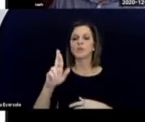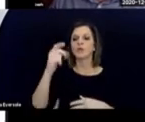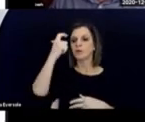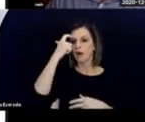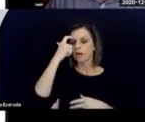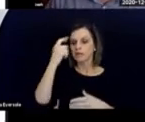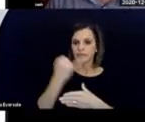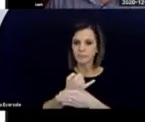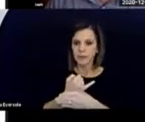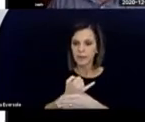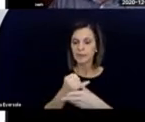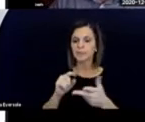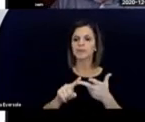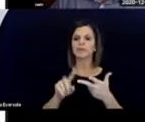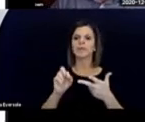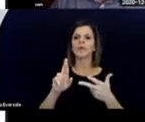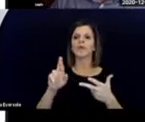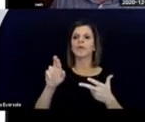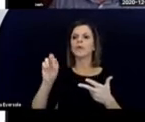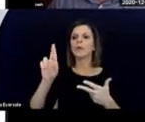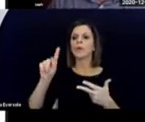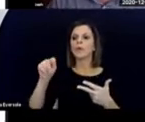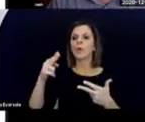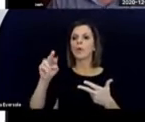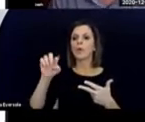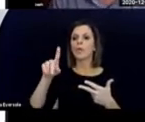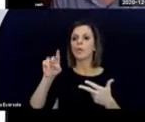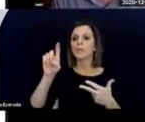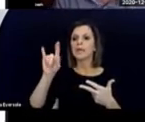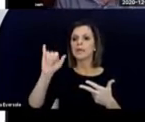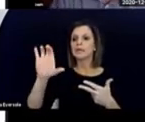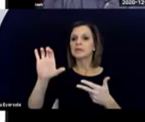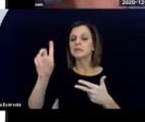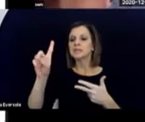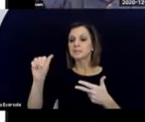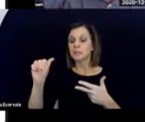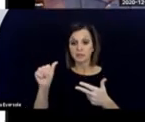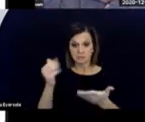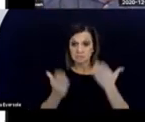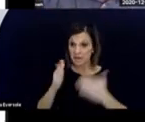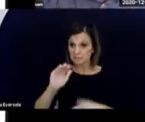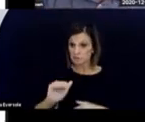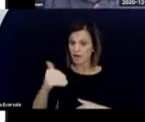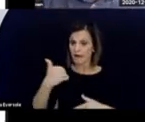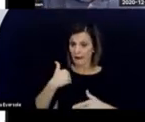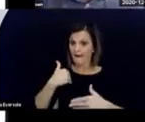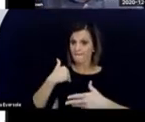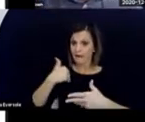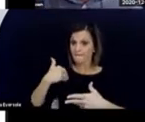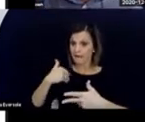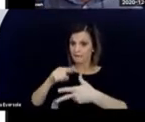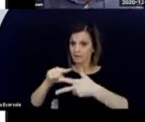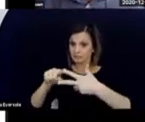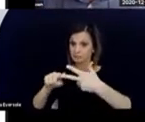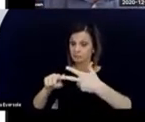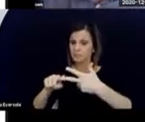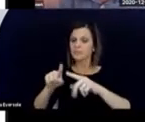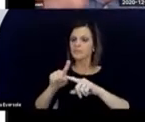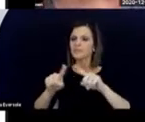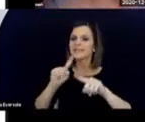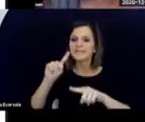or cognitive impairments or orthopedic disability. The child might have all those,